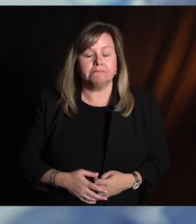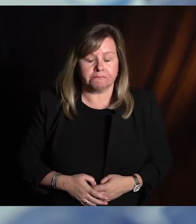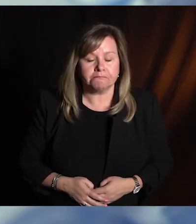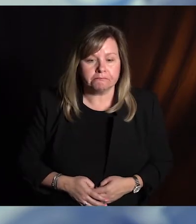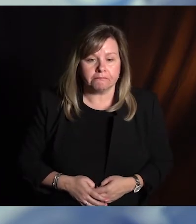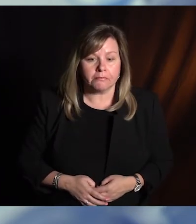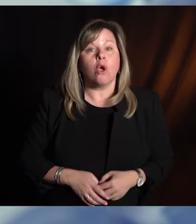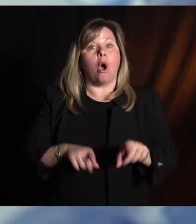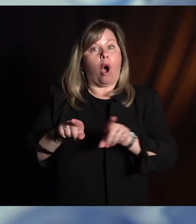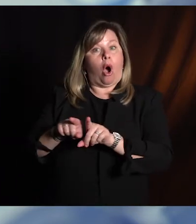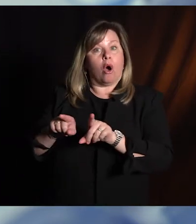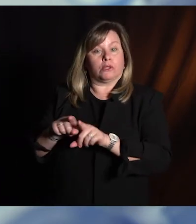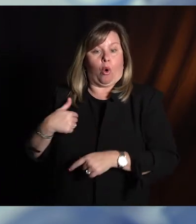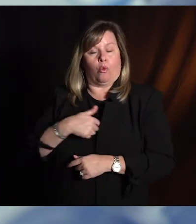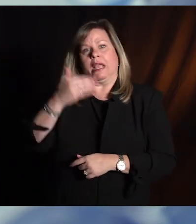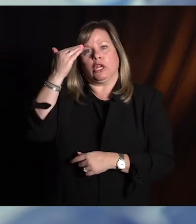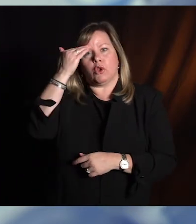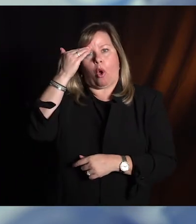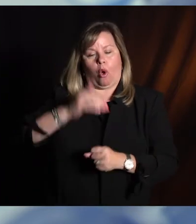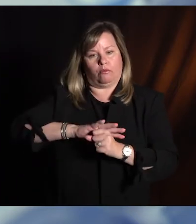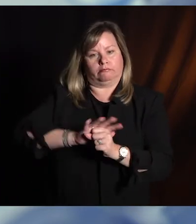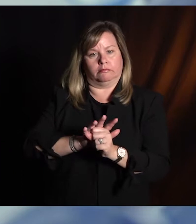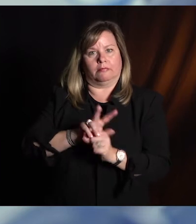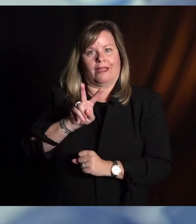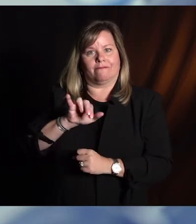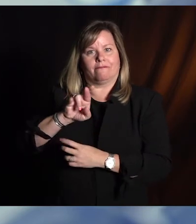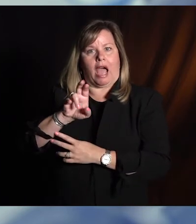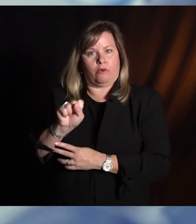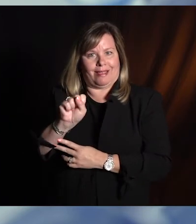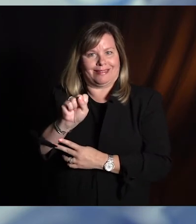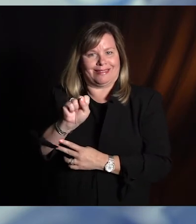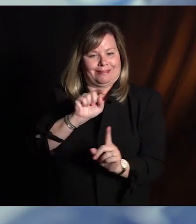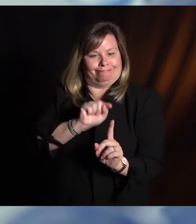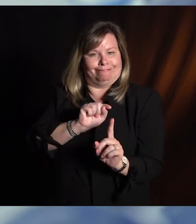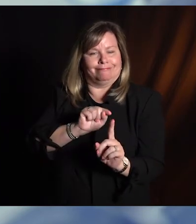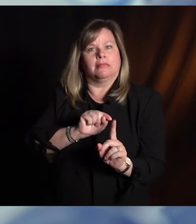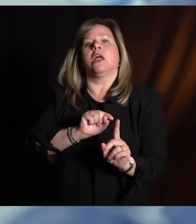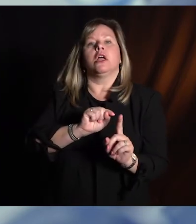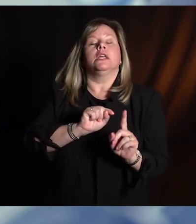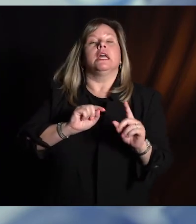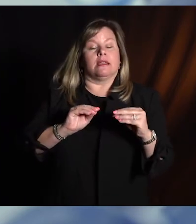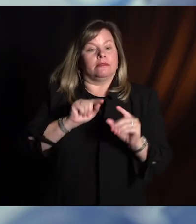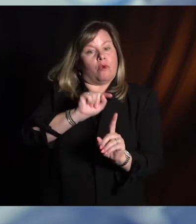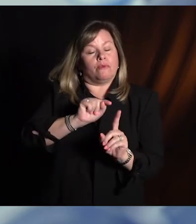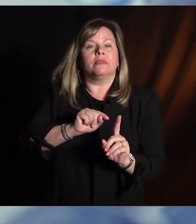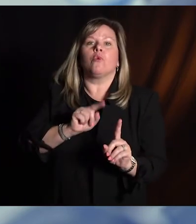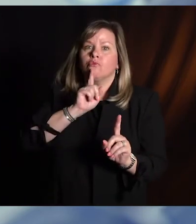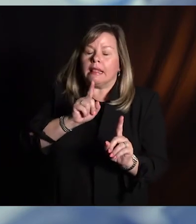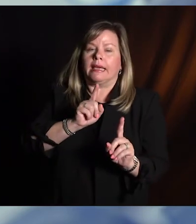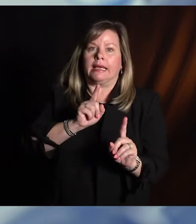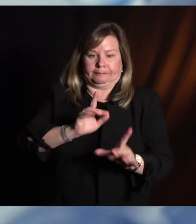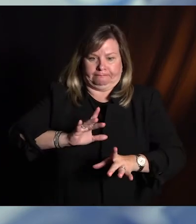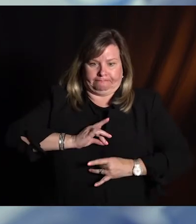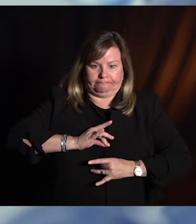And what we do also know is that the virus itself, there is much greater precedent that the virus itself and having an infection